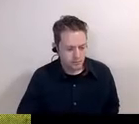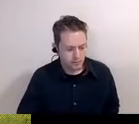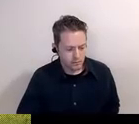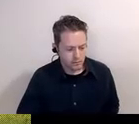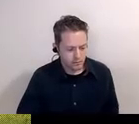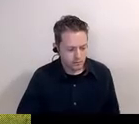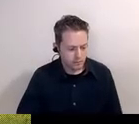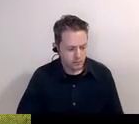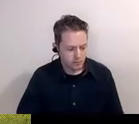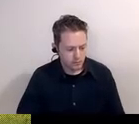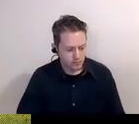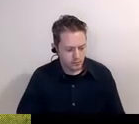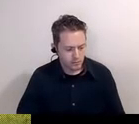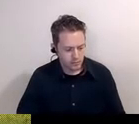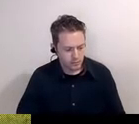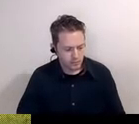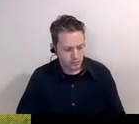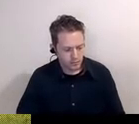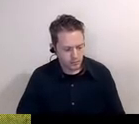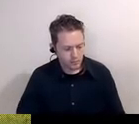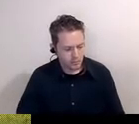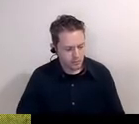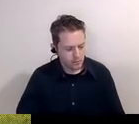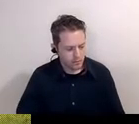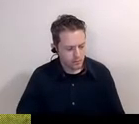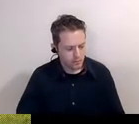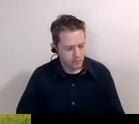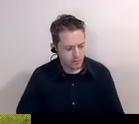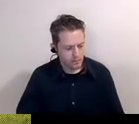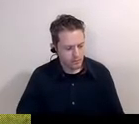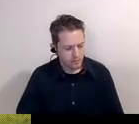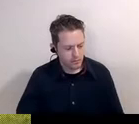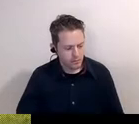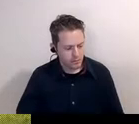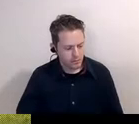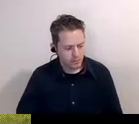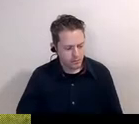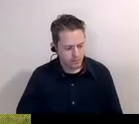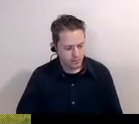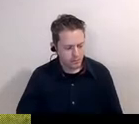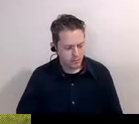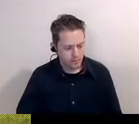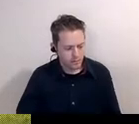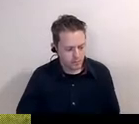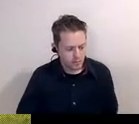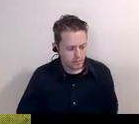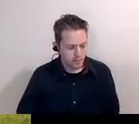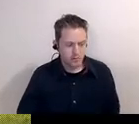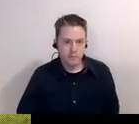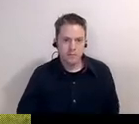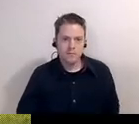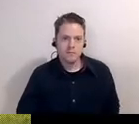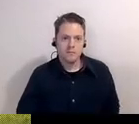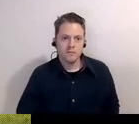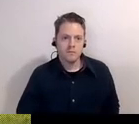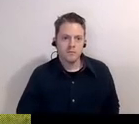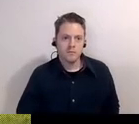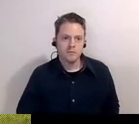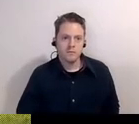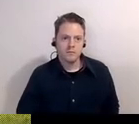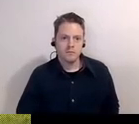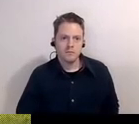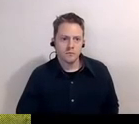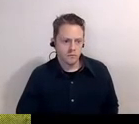placed here in watts hospital they were talking to an old mill worker in west durham and the the flu victims were um placed